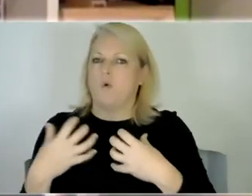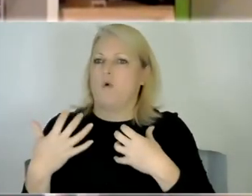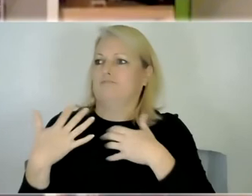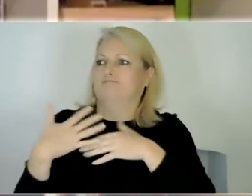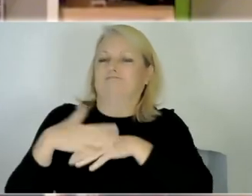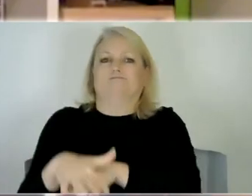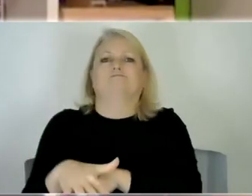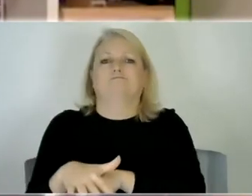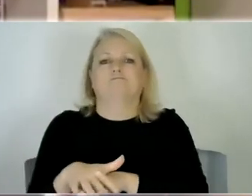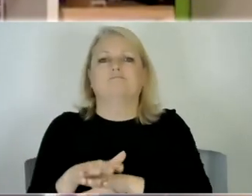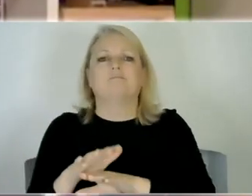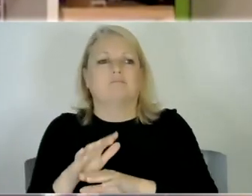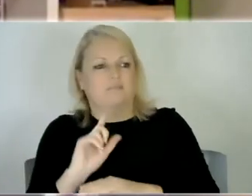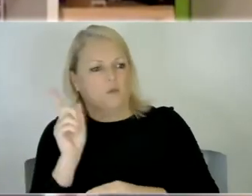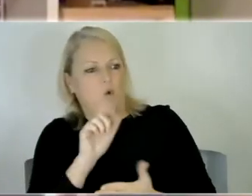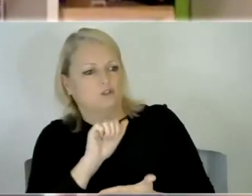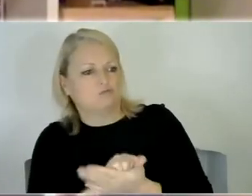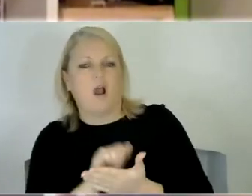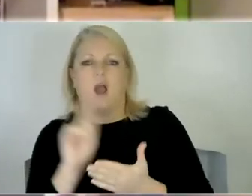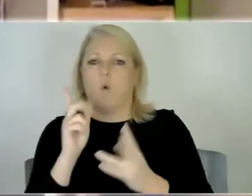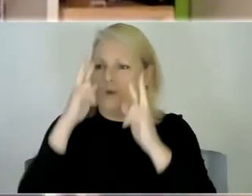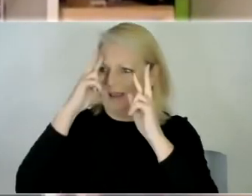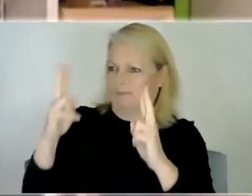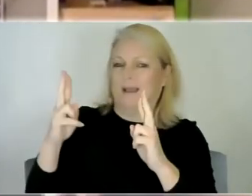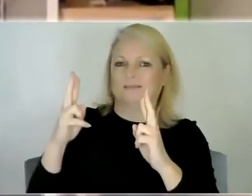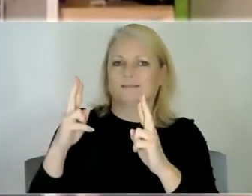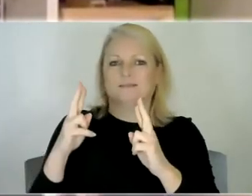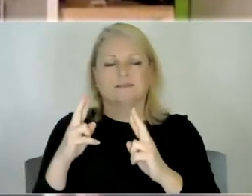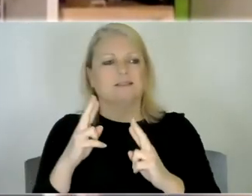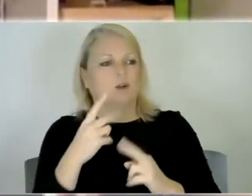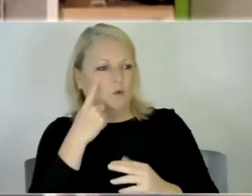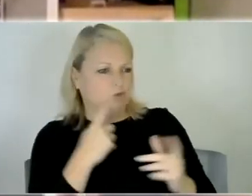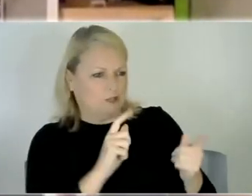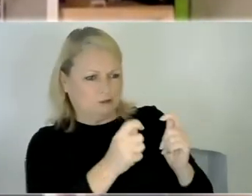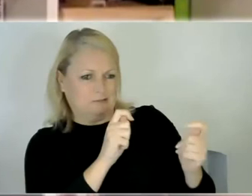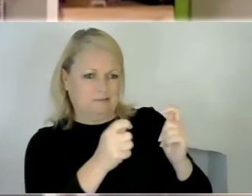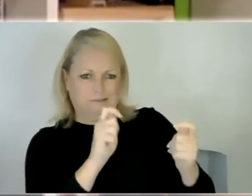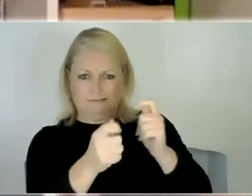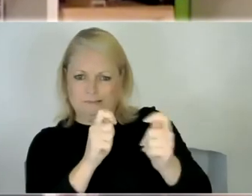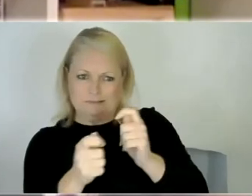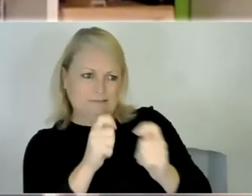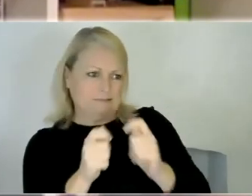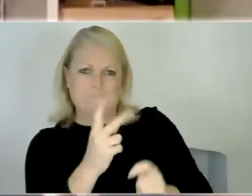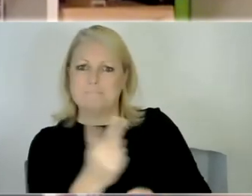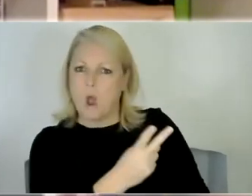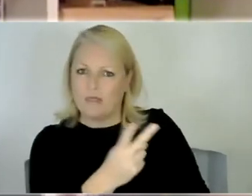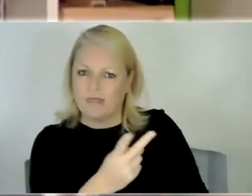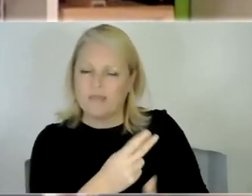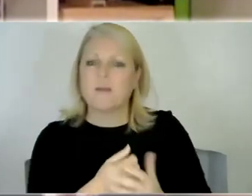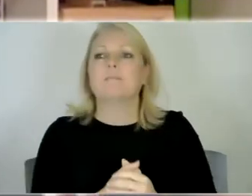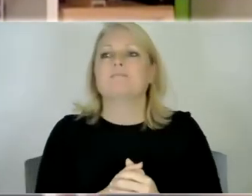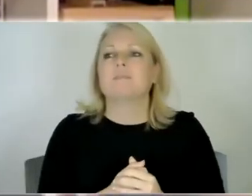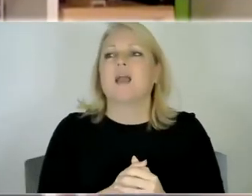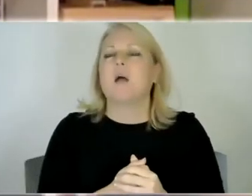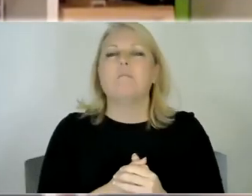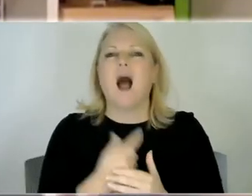expect or what we um how they should be be behaving and i actually found going the other